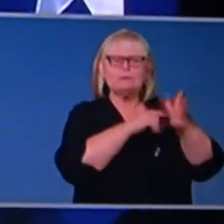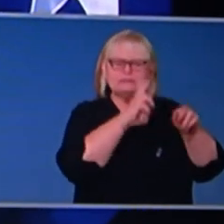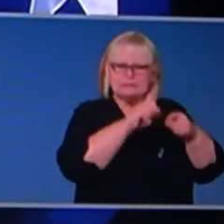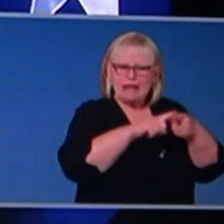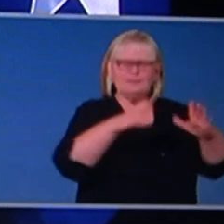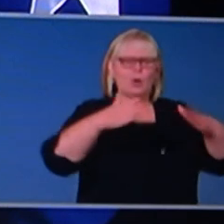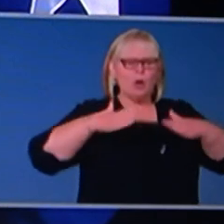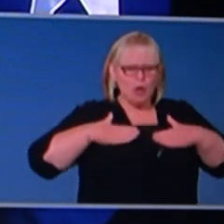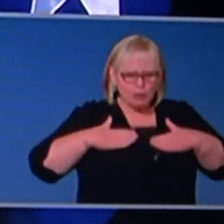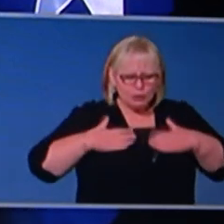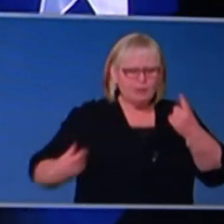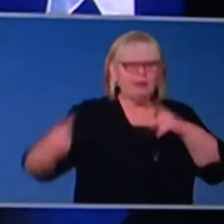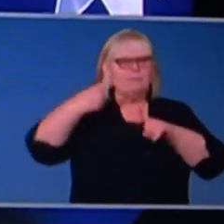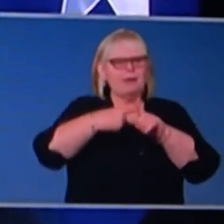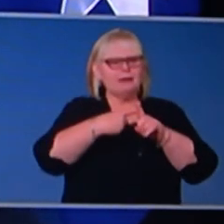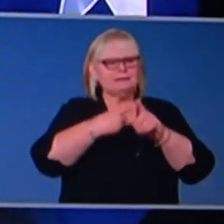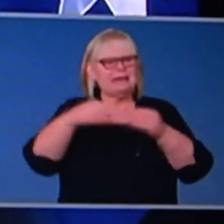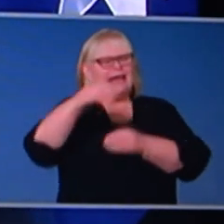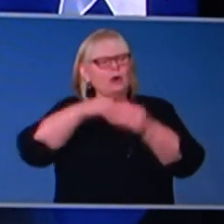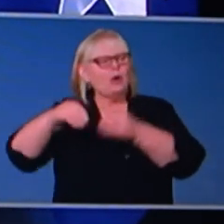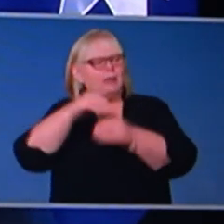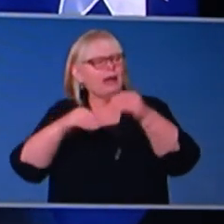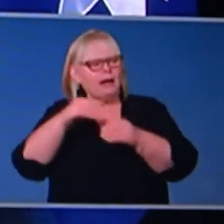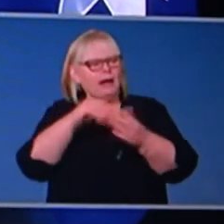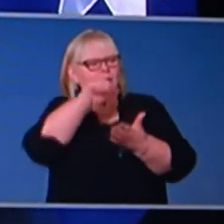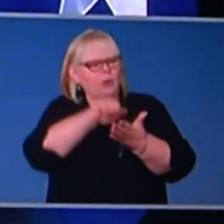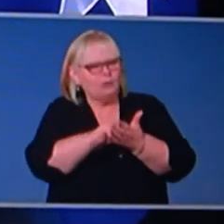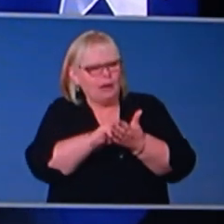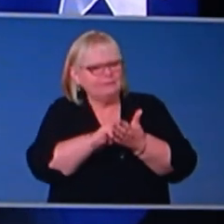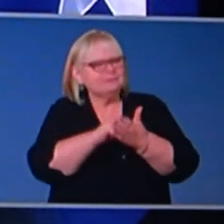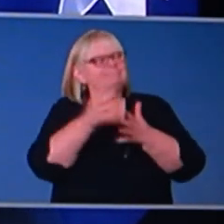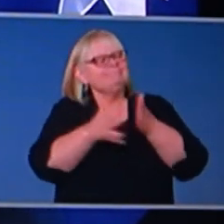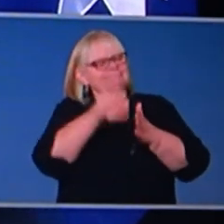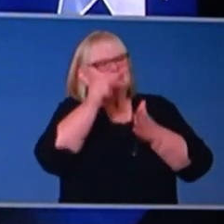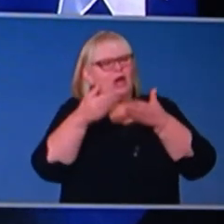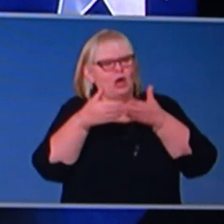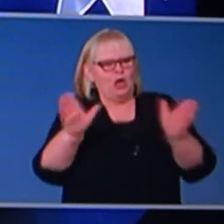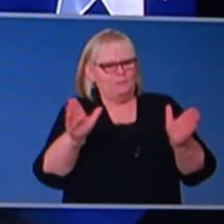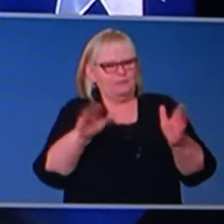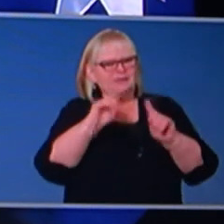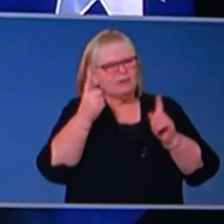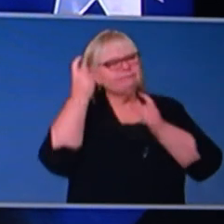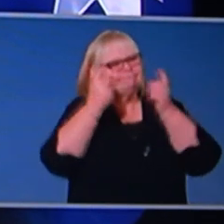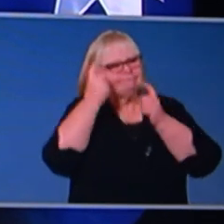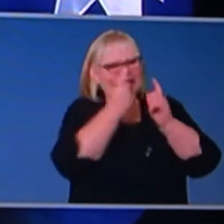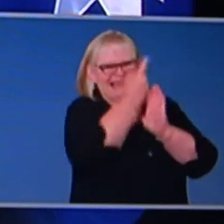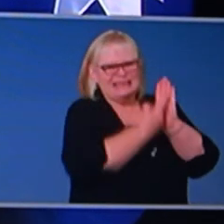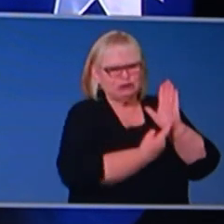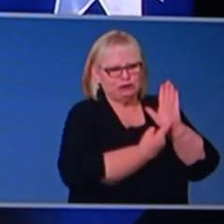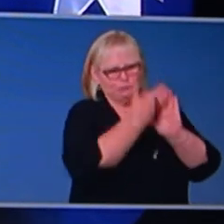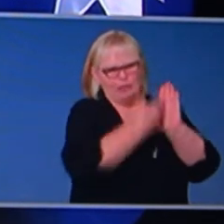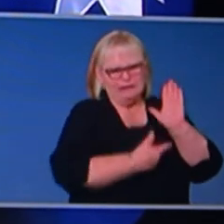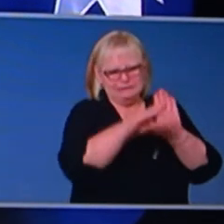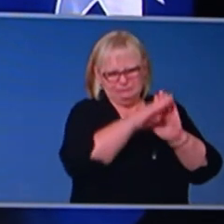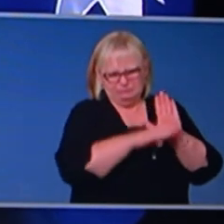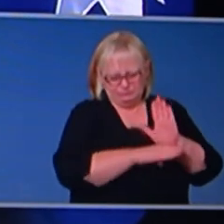well, looking at the economic, uh, opportunities that, uh, extent to those, uh, particular activities as well.